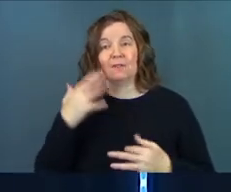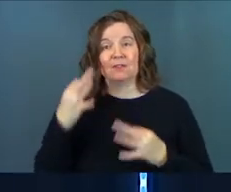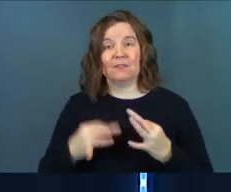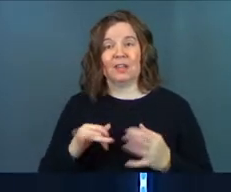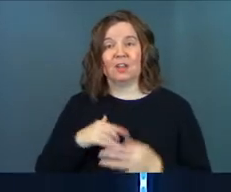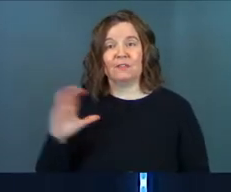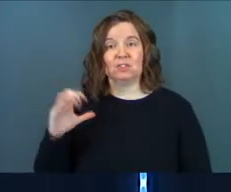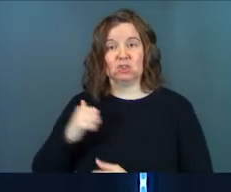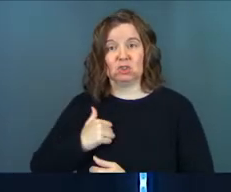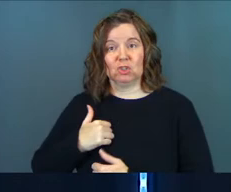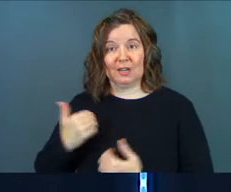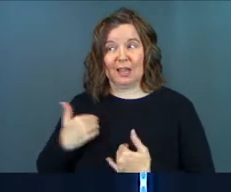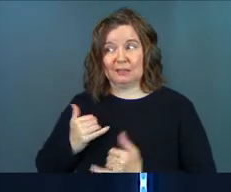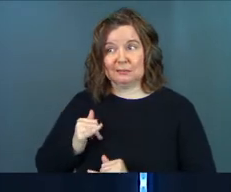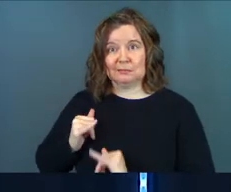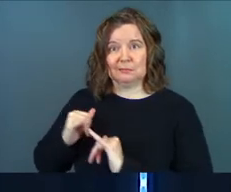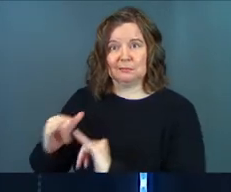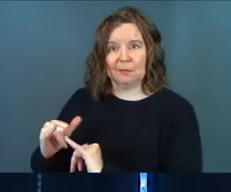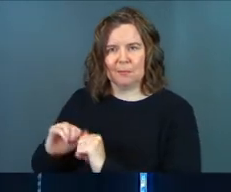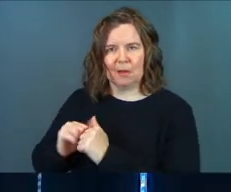faith that the centurion had?